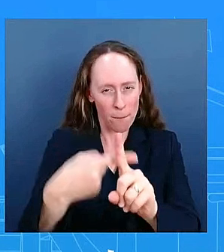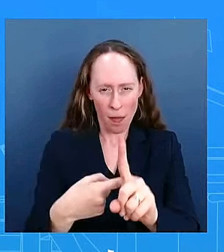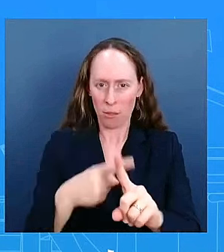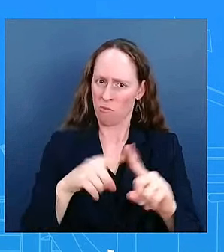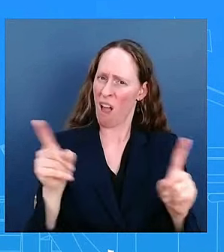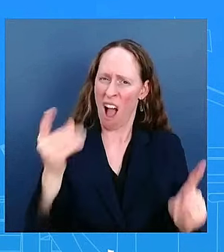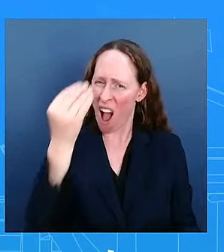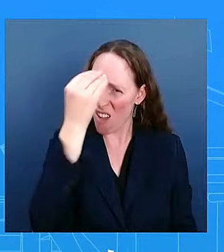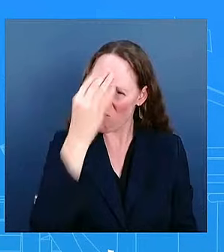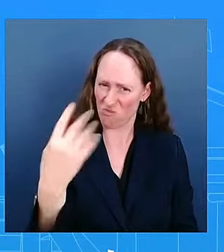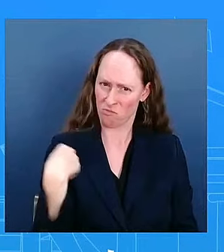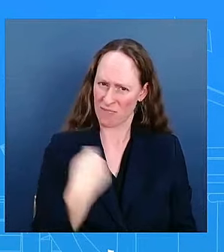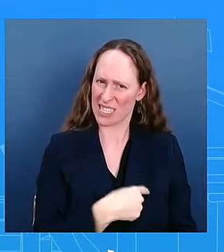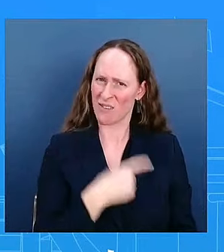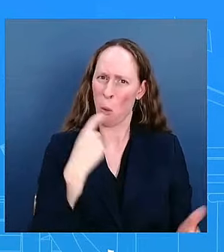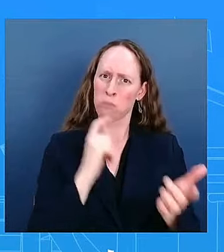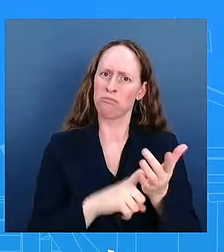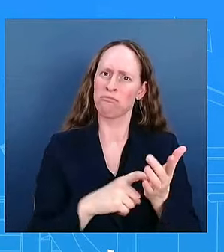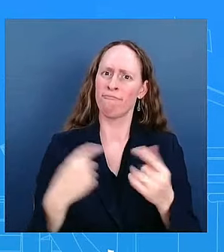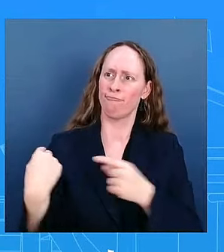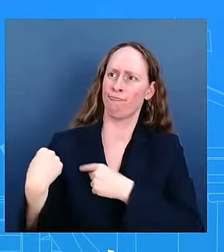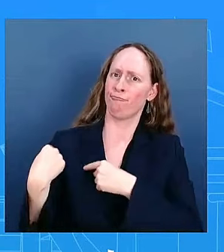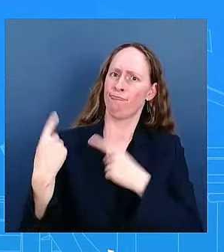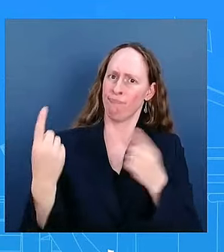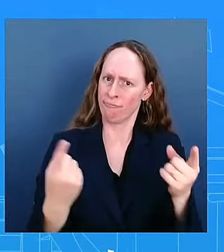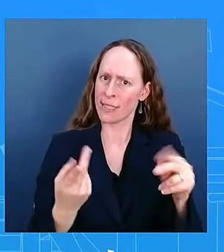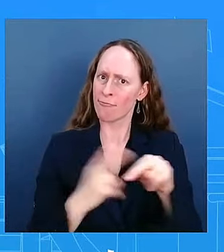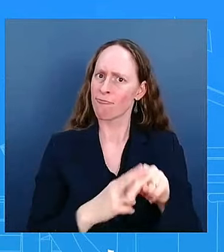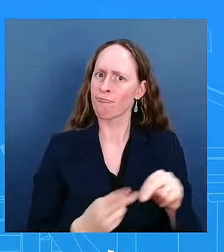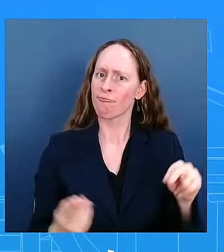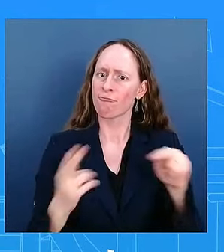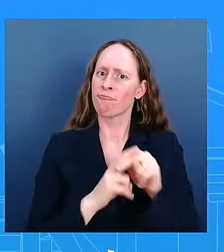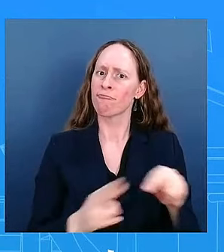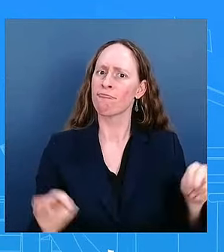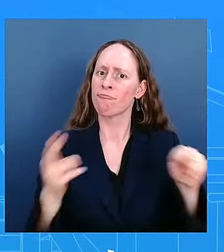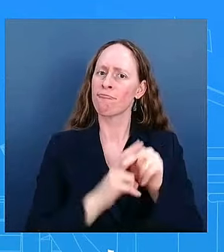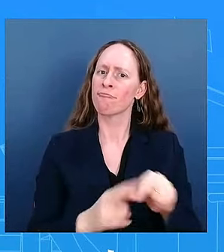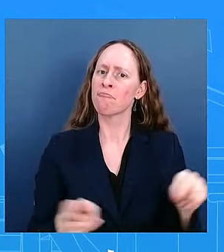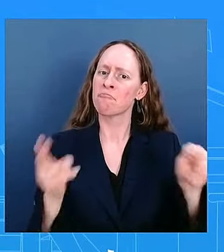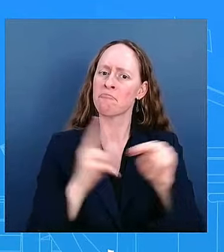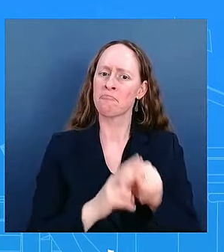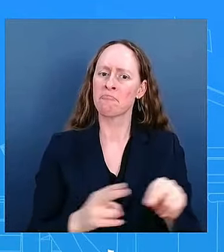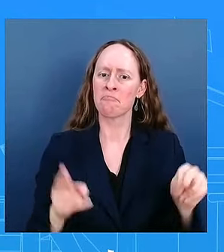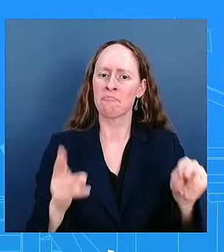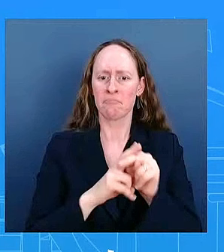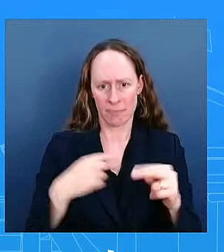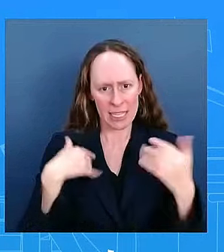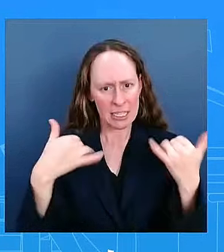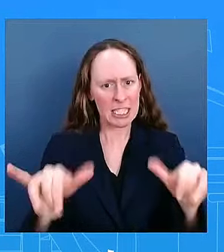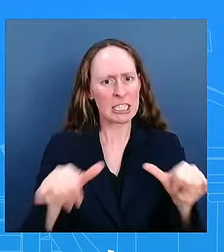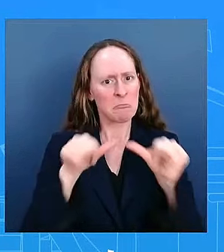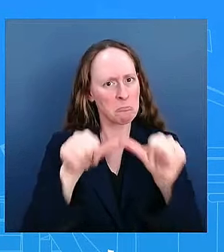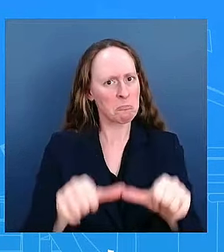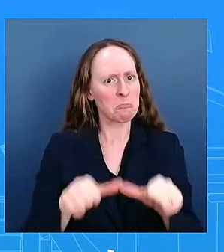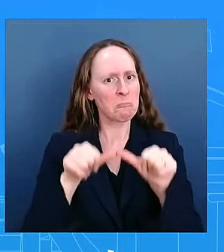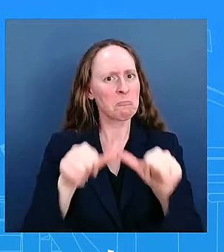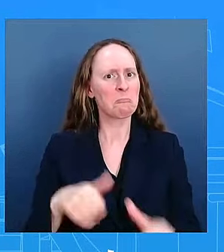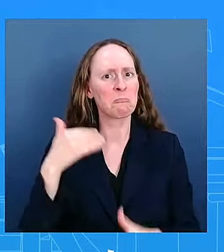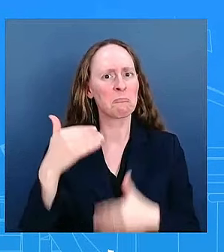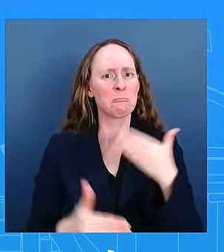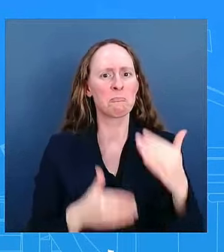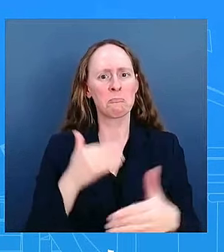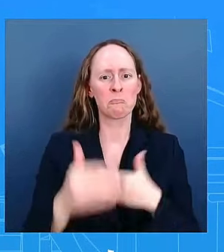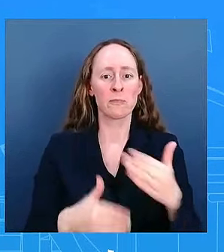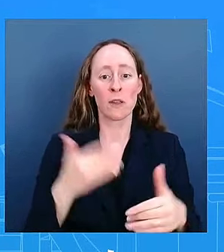in the right direction that's what i mean when i say building on the foundation we have i think that upward trend in consumer confidence in sentiment